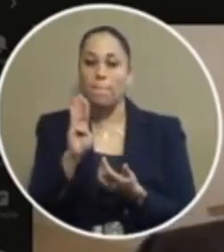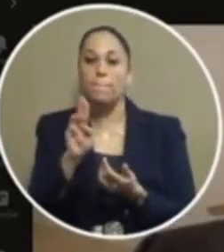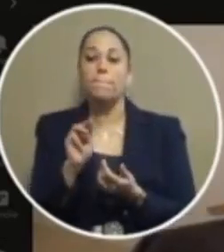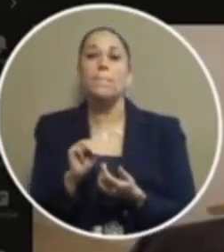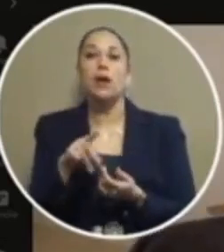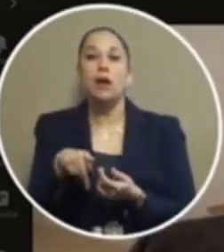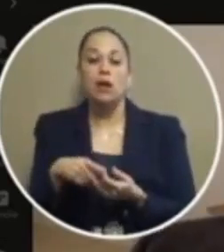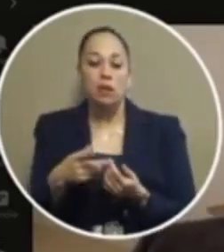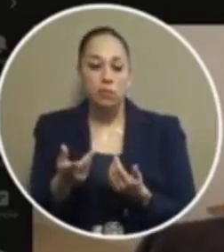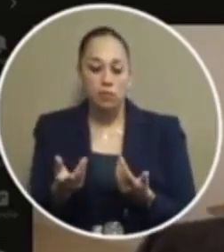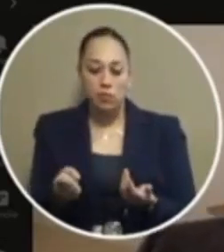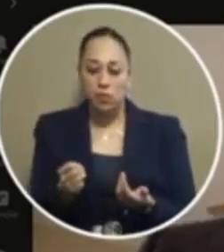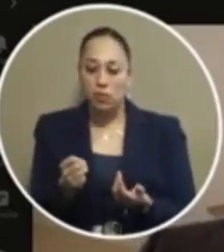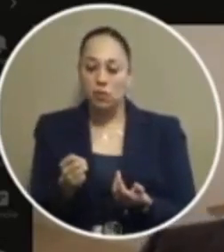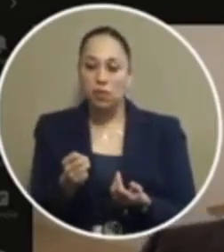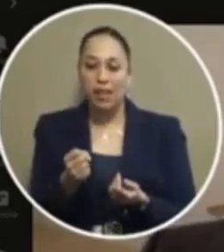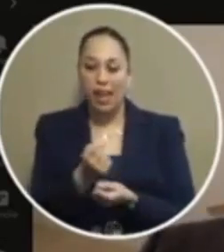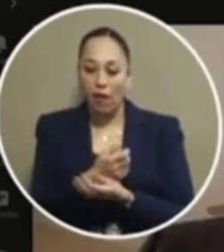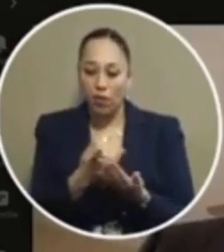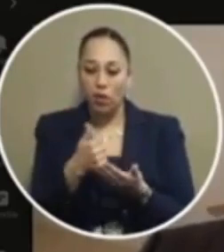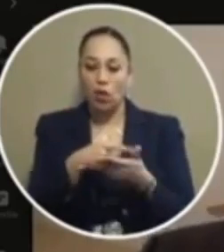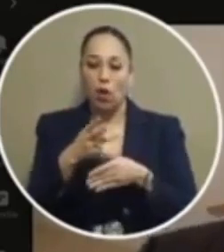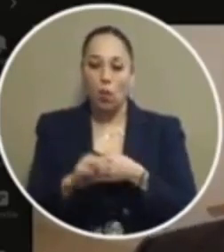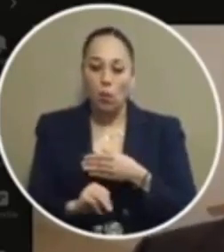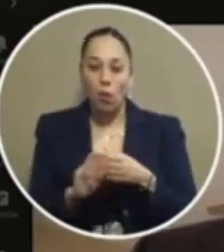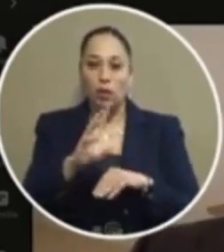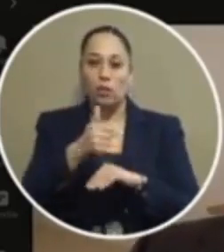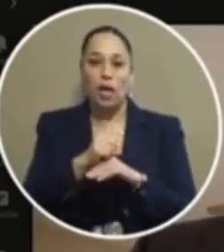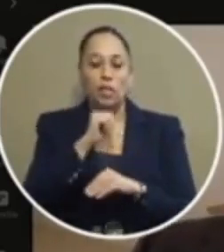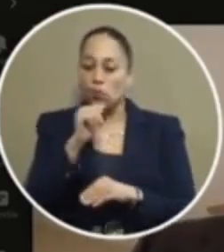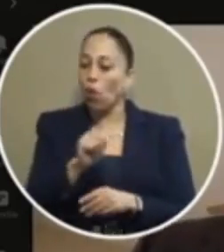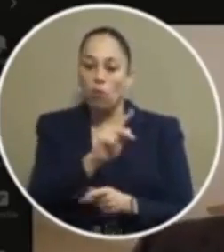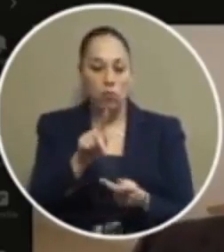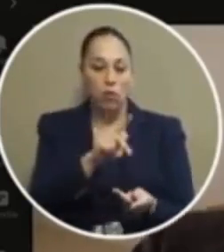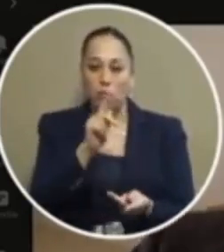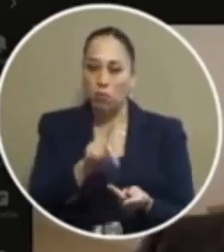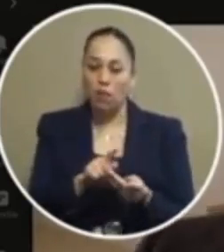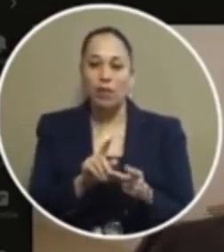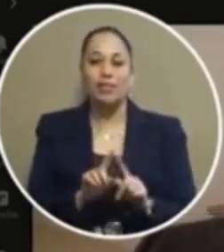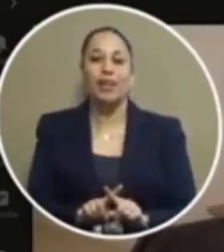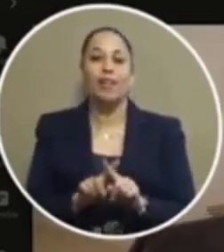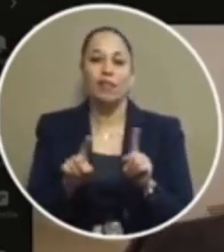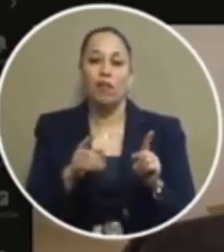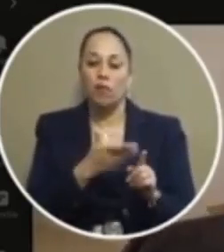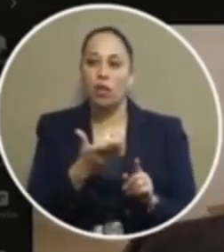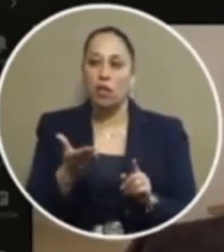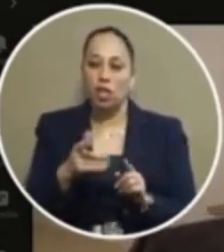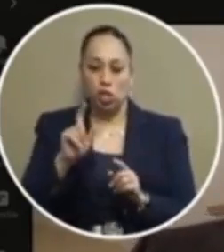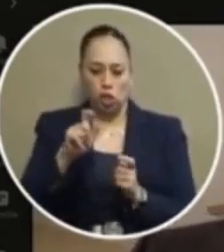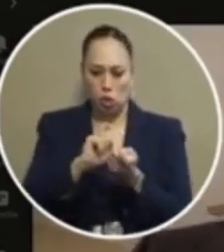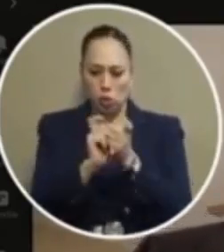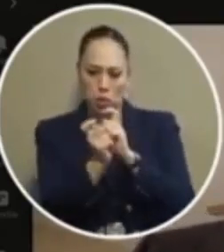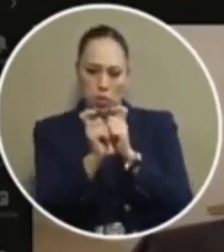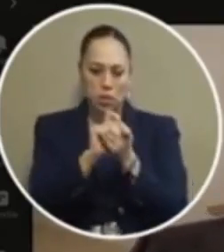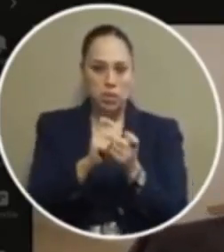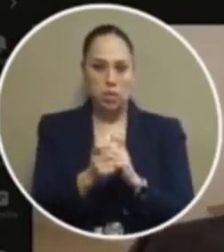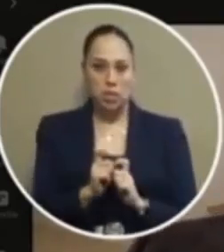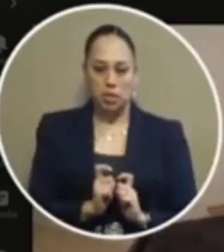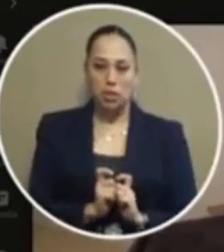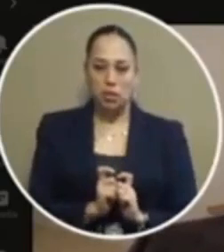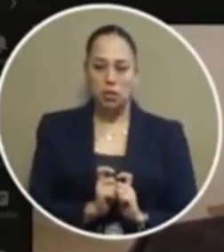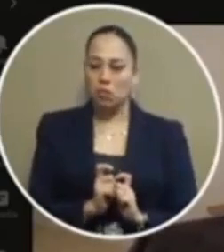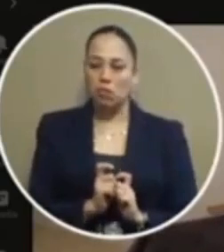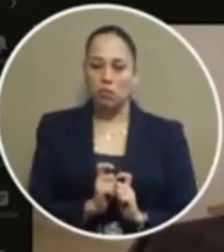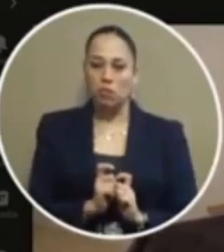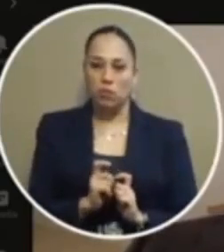made a good point about anytime you put a program in place it's not going to be perfect and so there's going to be different things that you have to adjust for and i agree with them